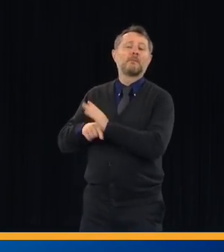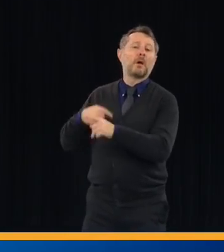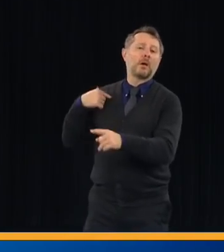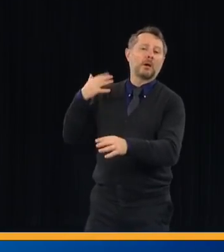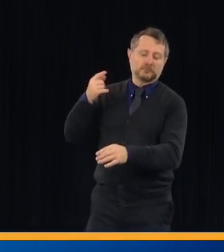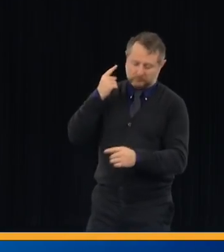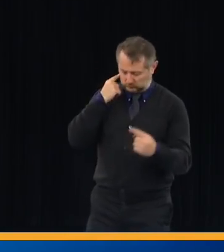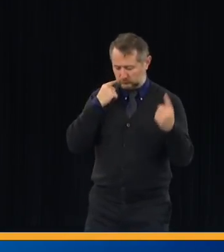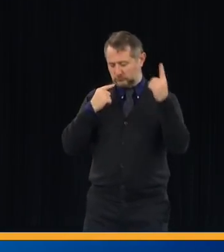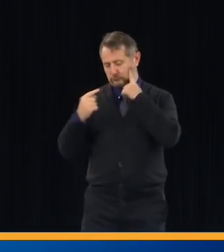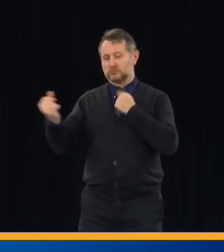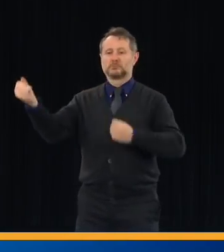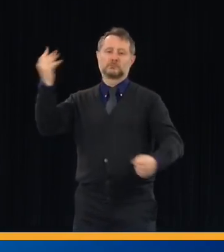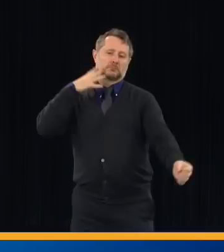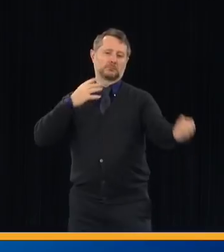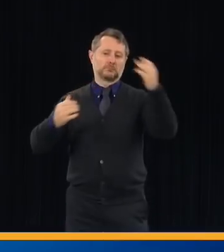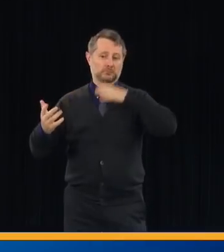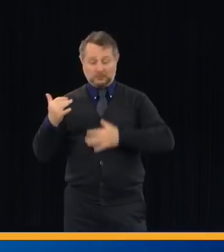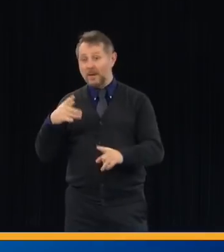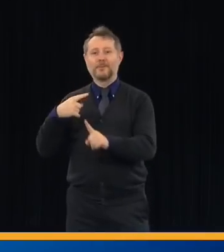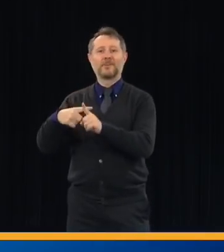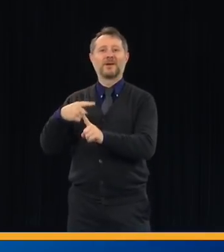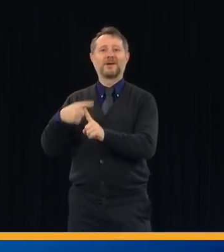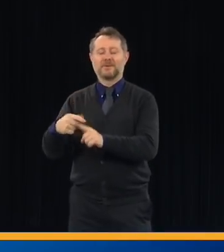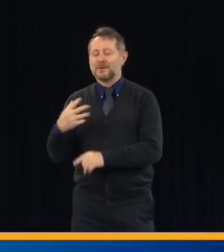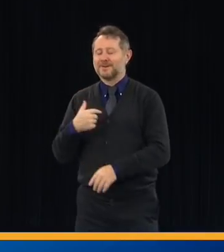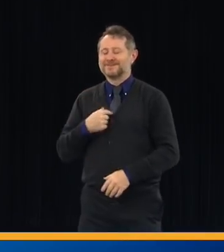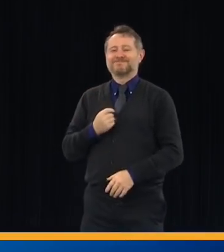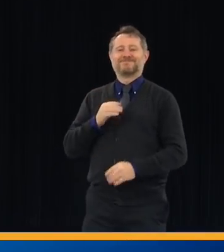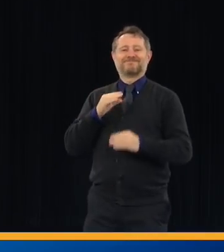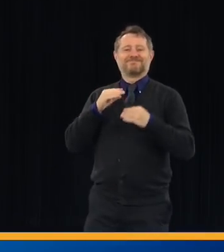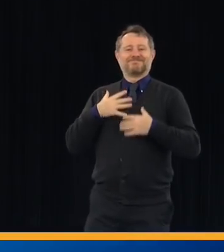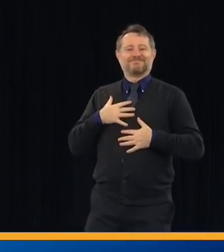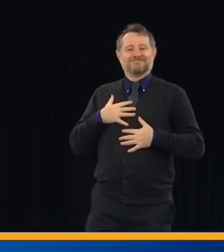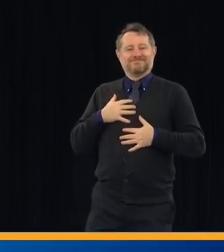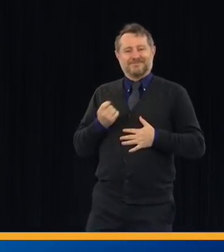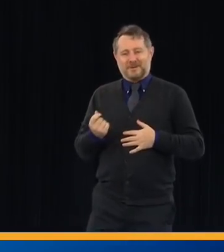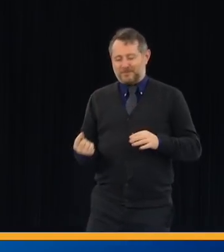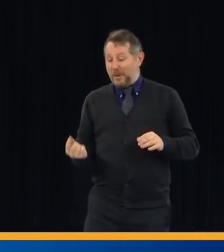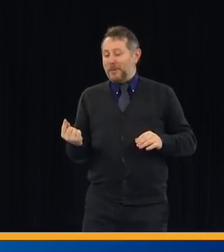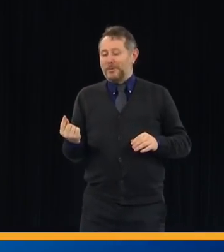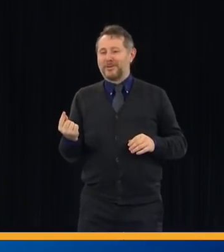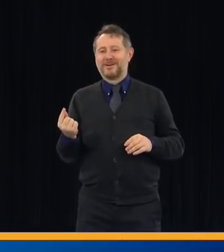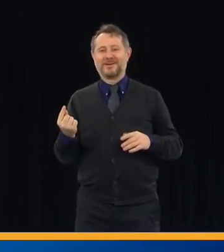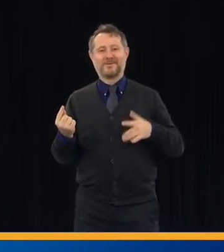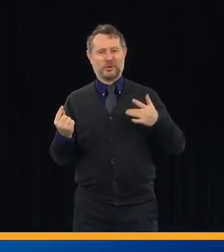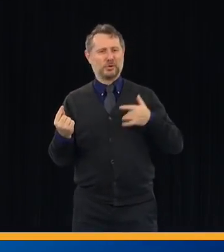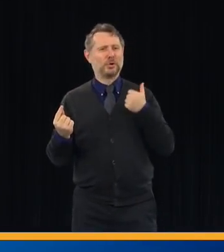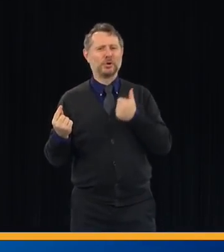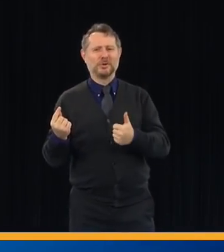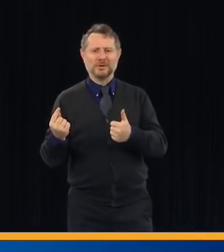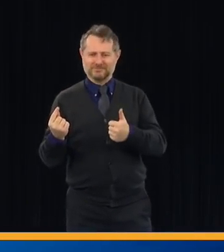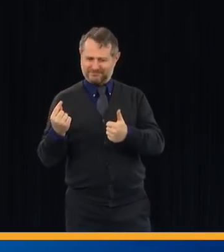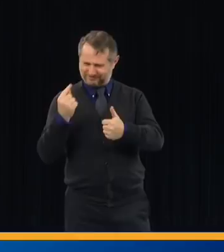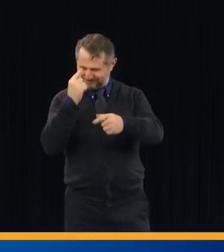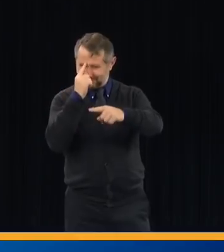something inside me said, you know what? We're going to be okay. We're going to find our way through this because